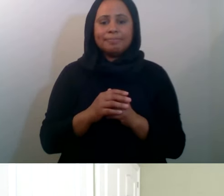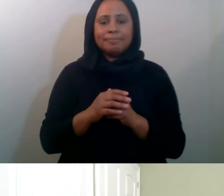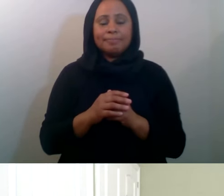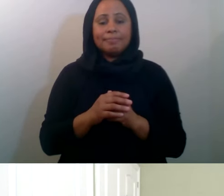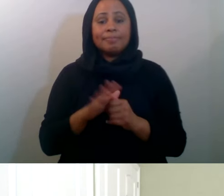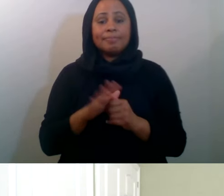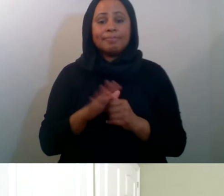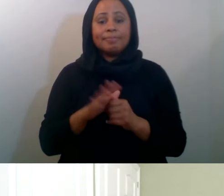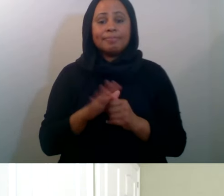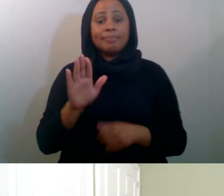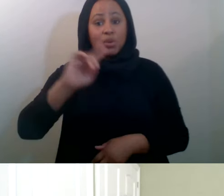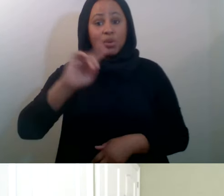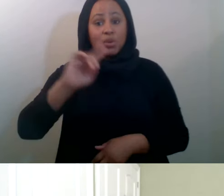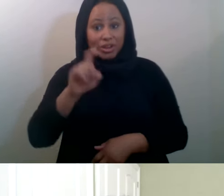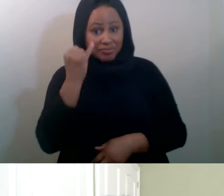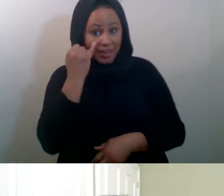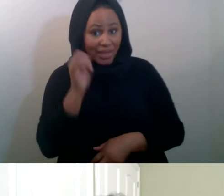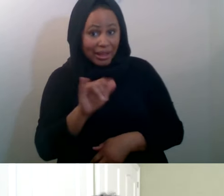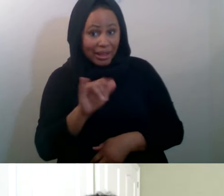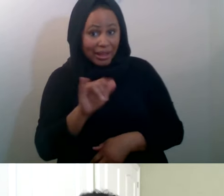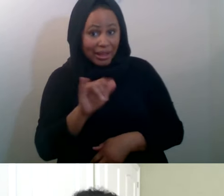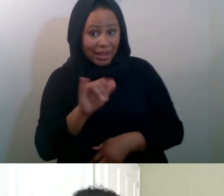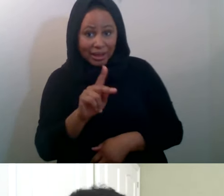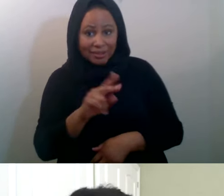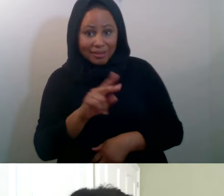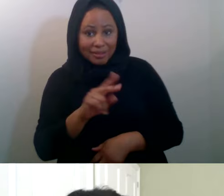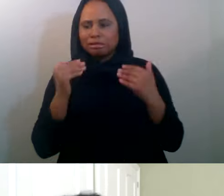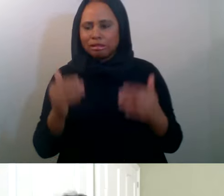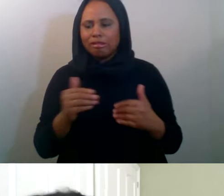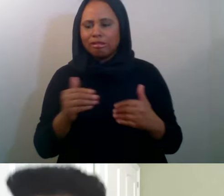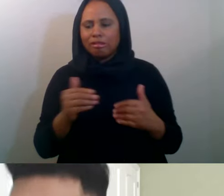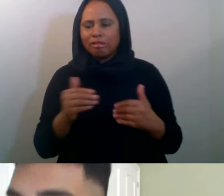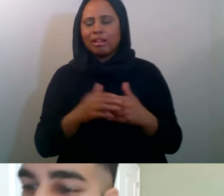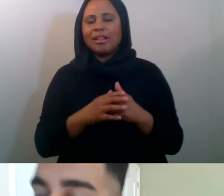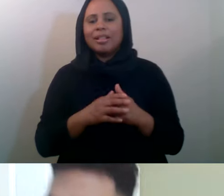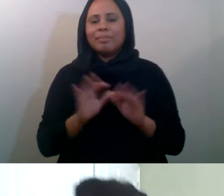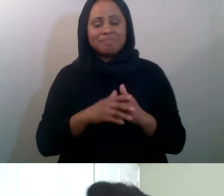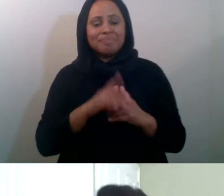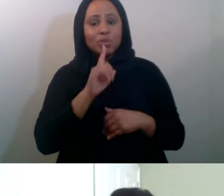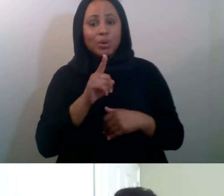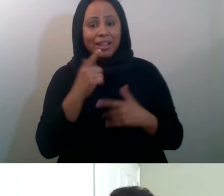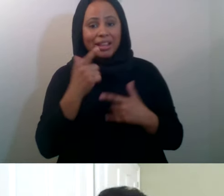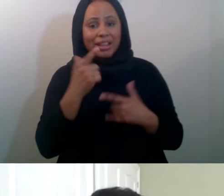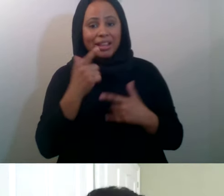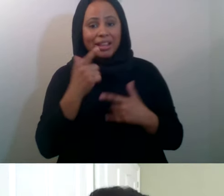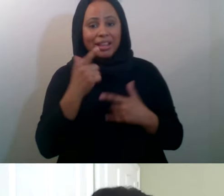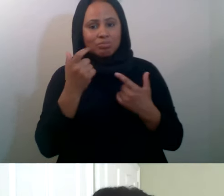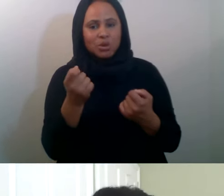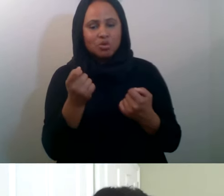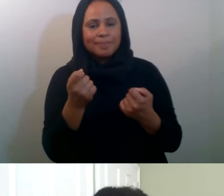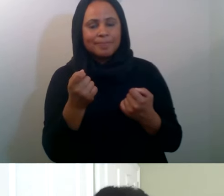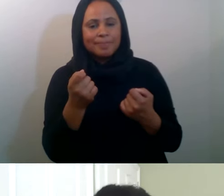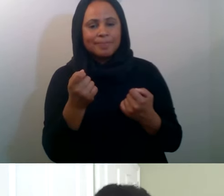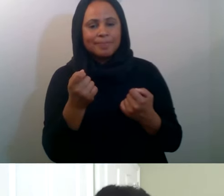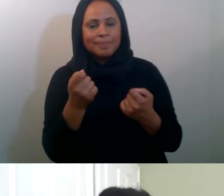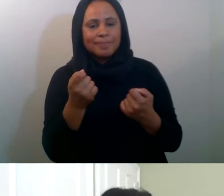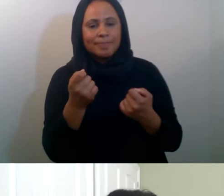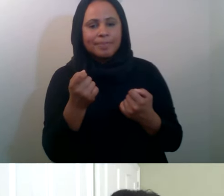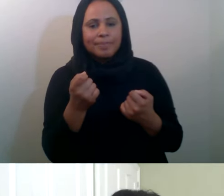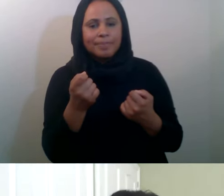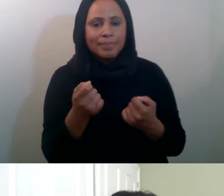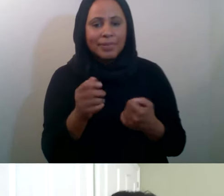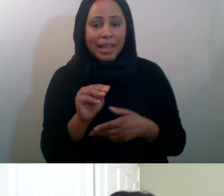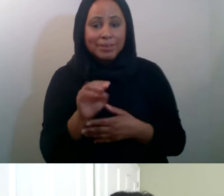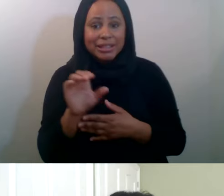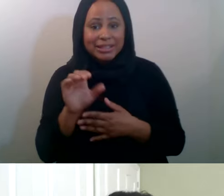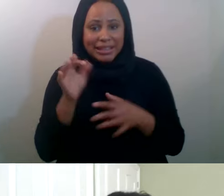Amal, if that's okay. Yeah, of course. All right, perfect. So Amal, it's really interesting, um, that, you know, MCC